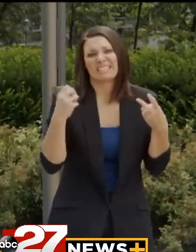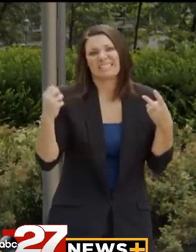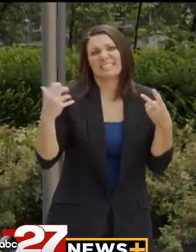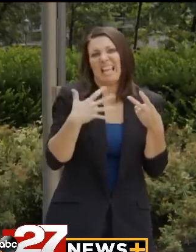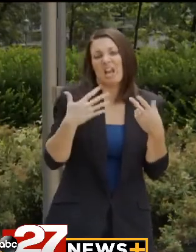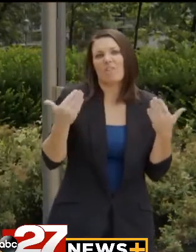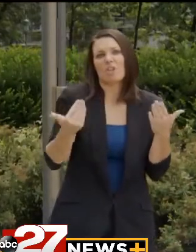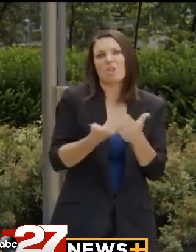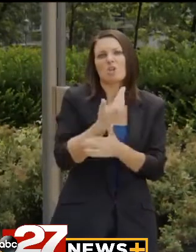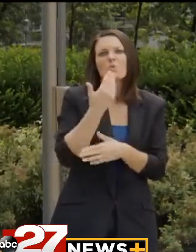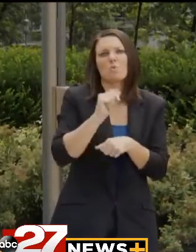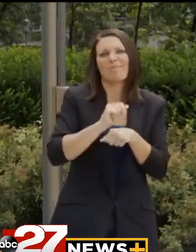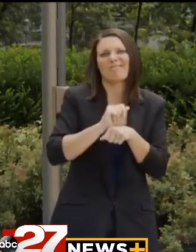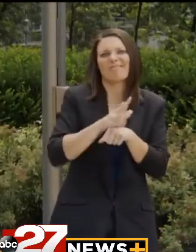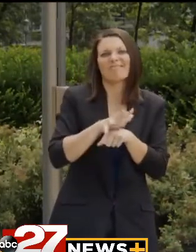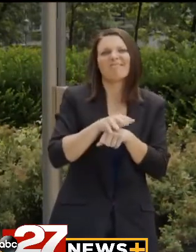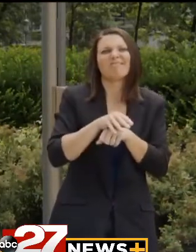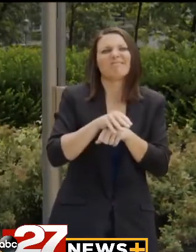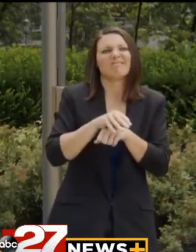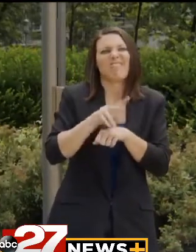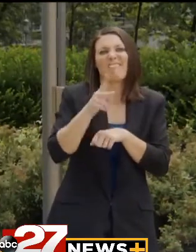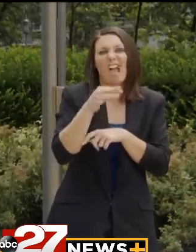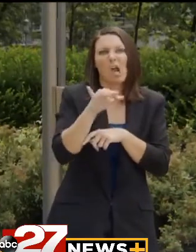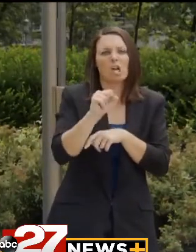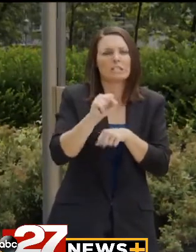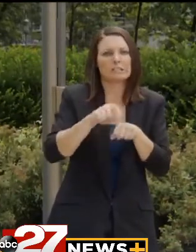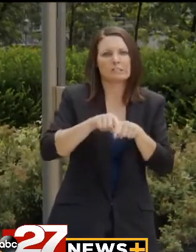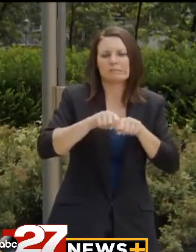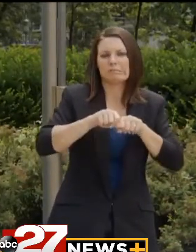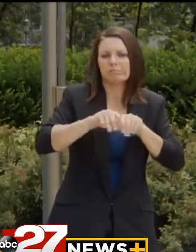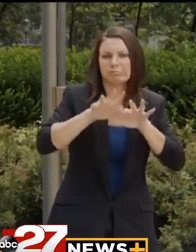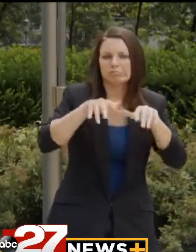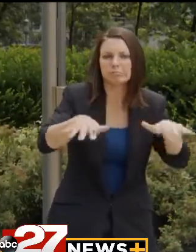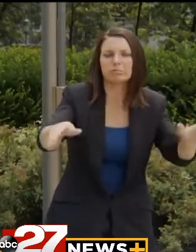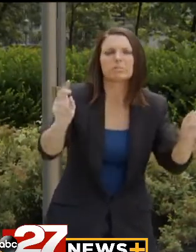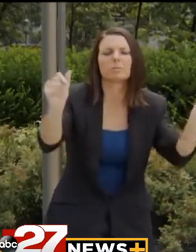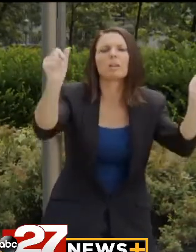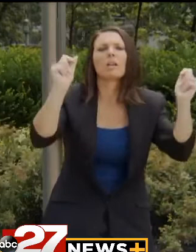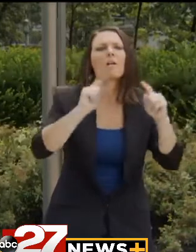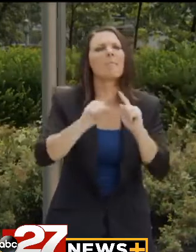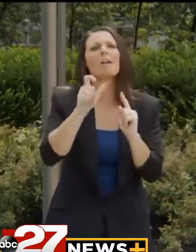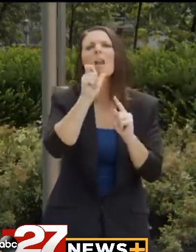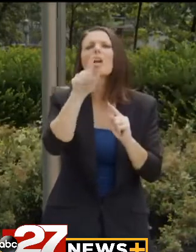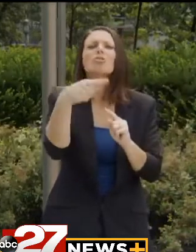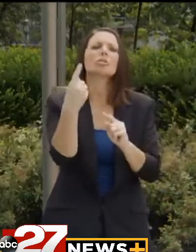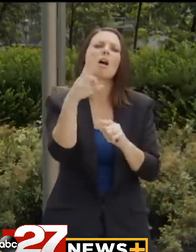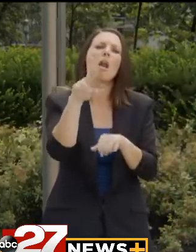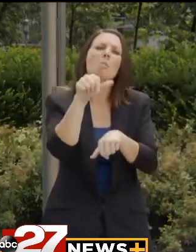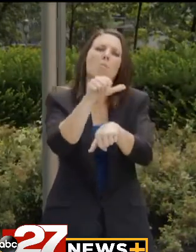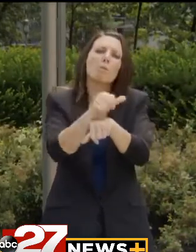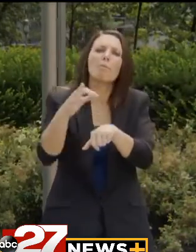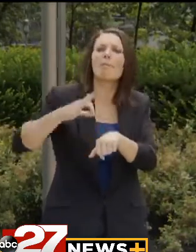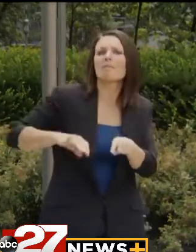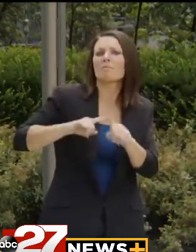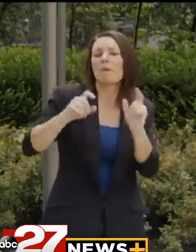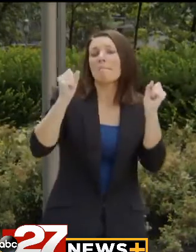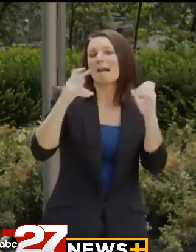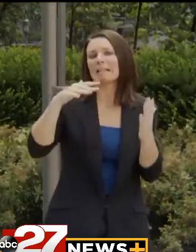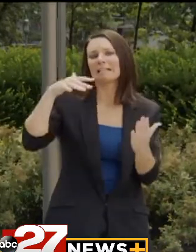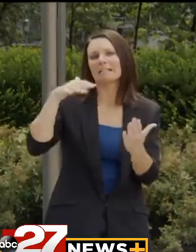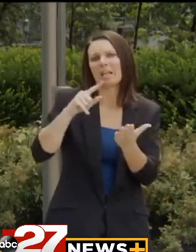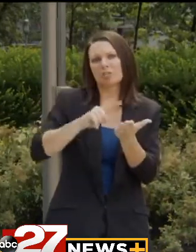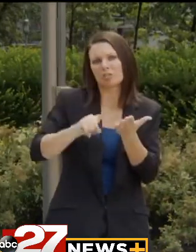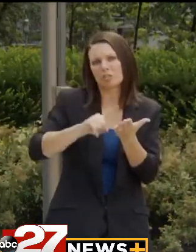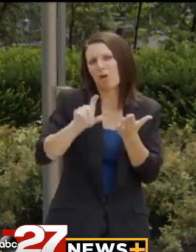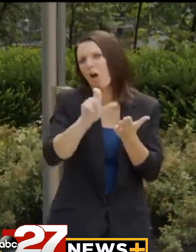of this new variant that's ripping through the country. Um, there's many reasons. It's just not because of the unemployment benefits. And I think there's a lot of studies